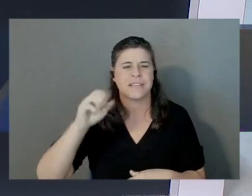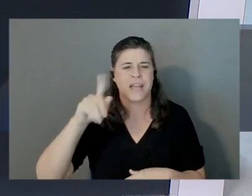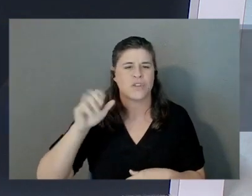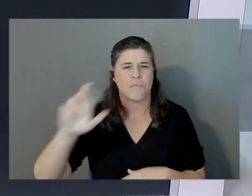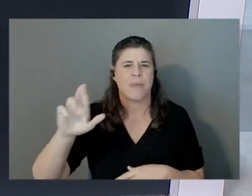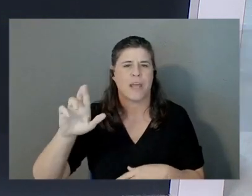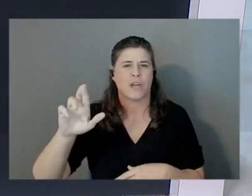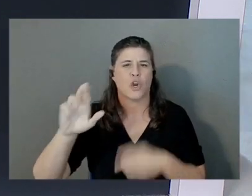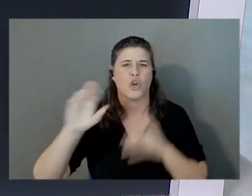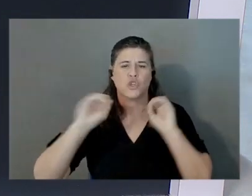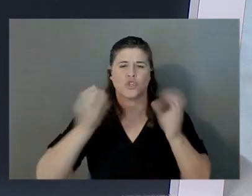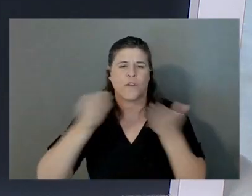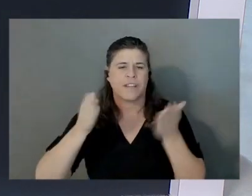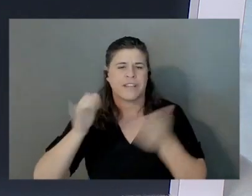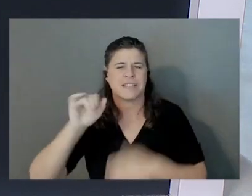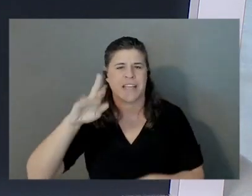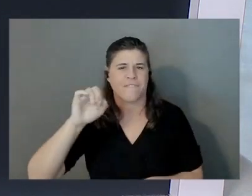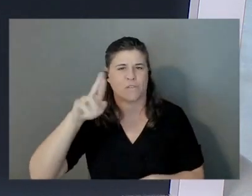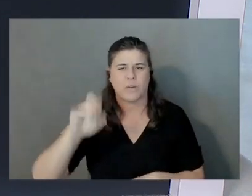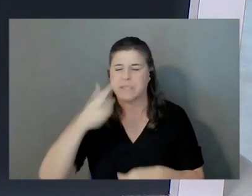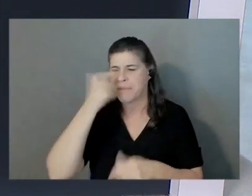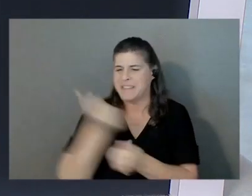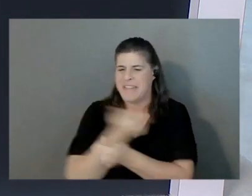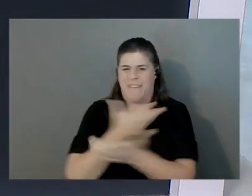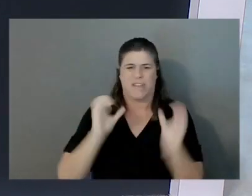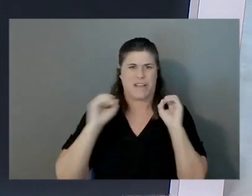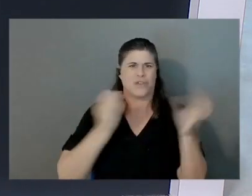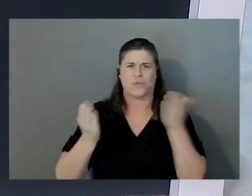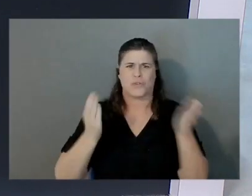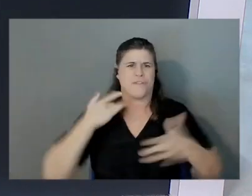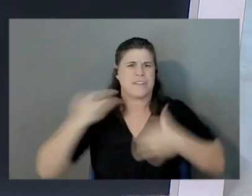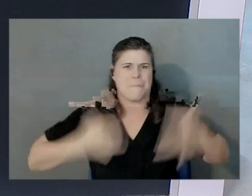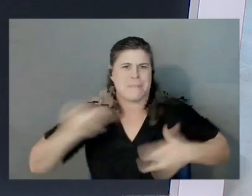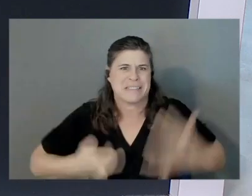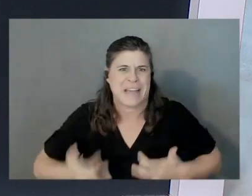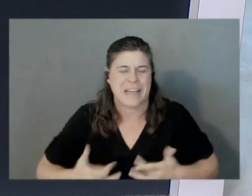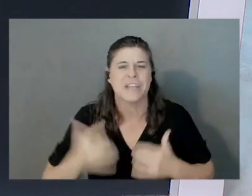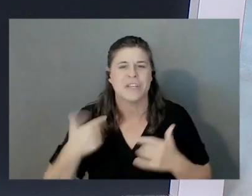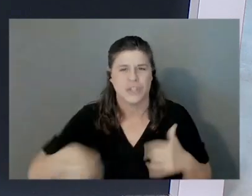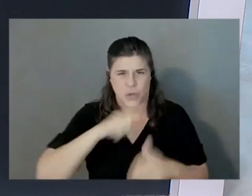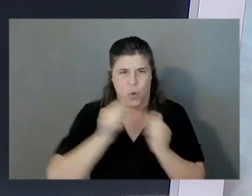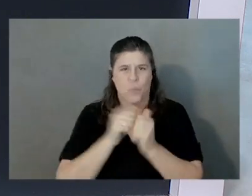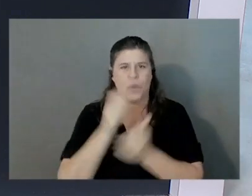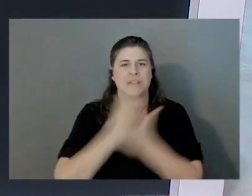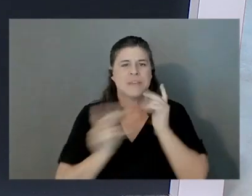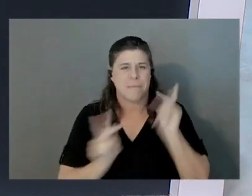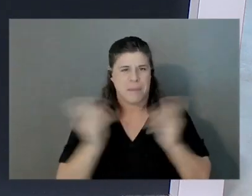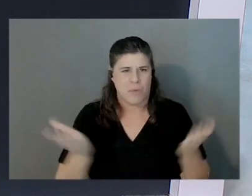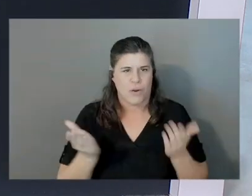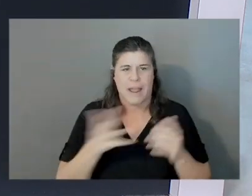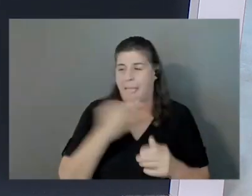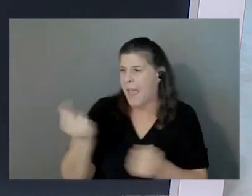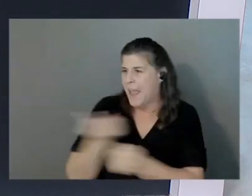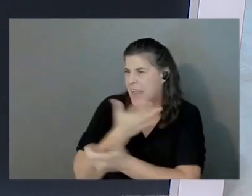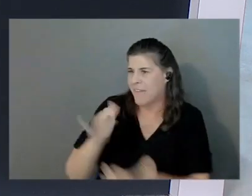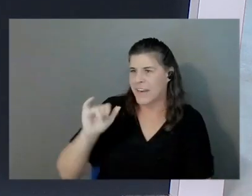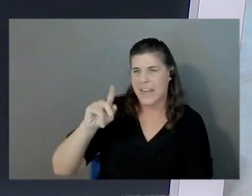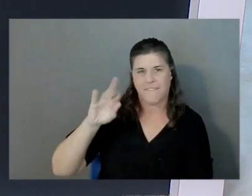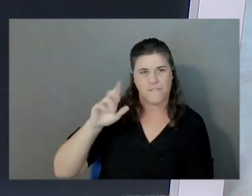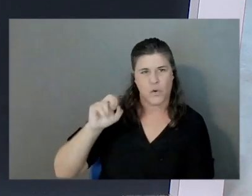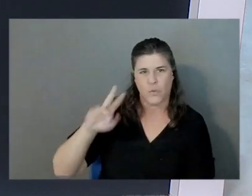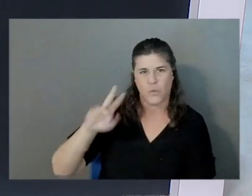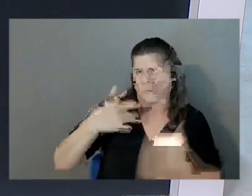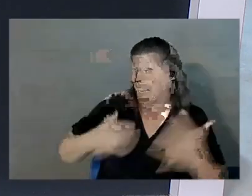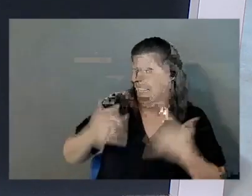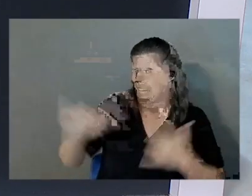everything that is serverless makes me extremely excited. So we are with some folks that are going And everything Inference makes me excited. So we